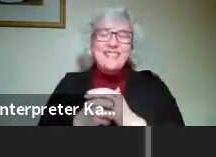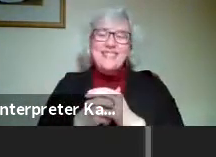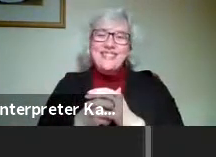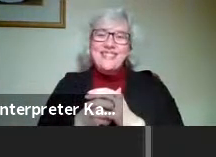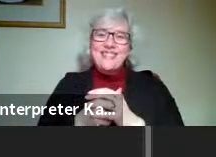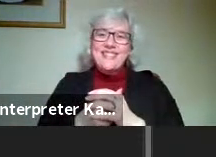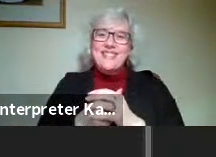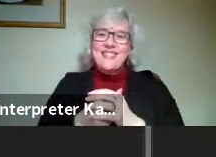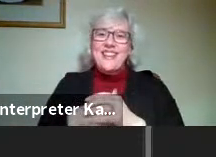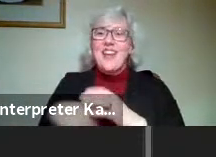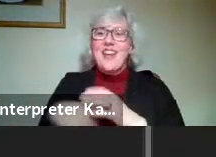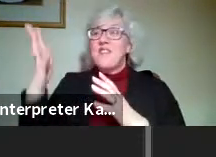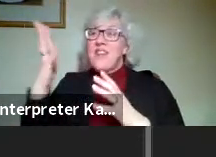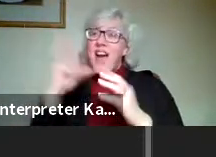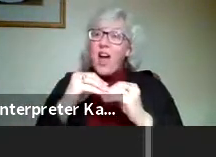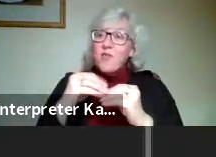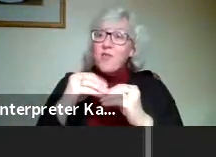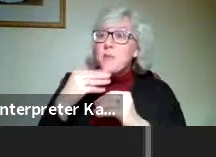Five more treats per day.